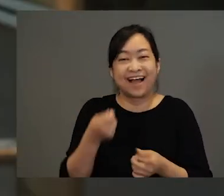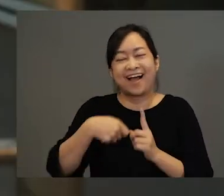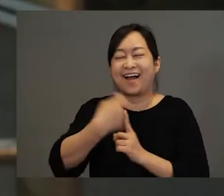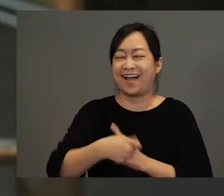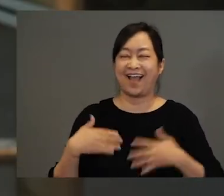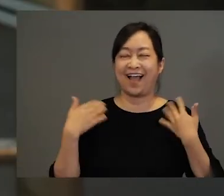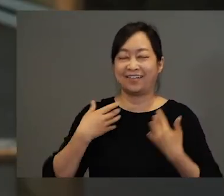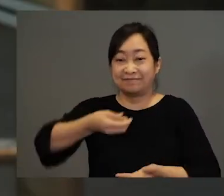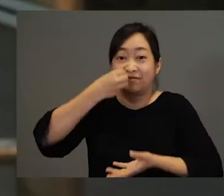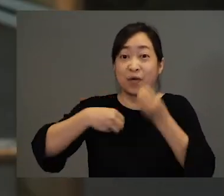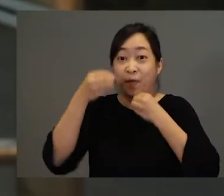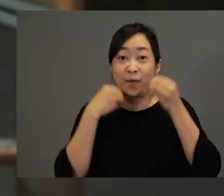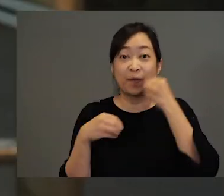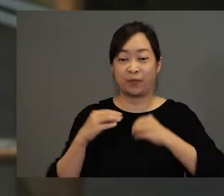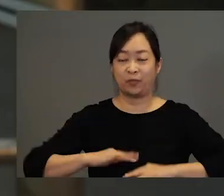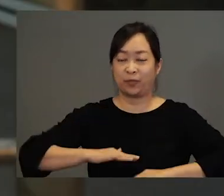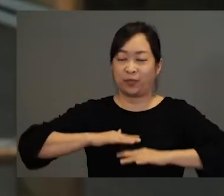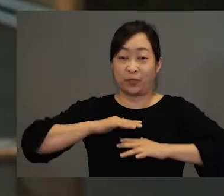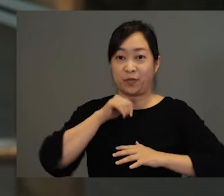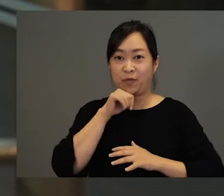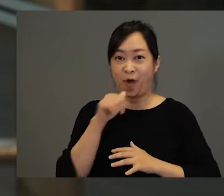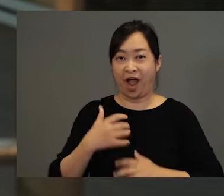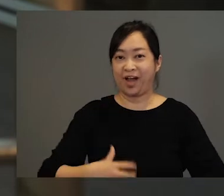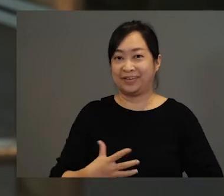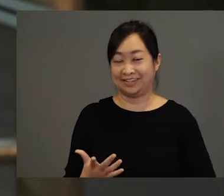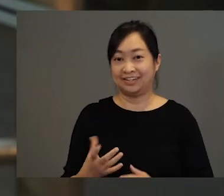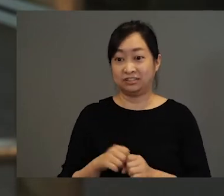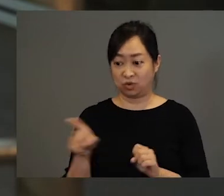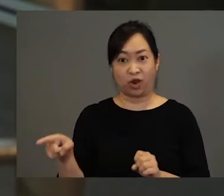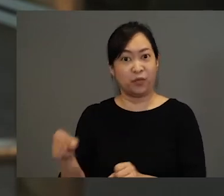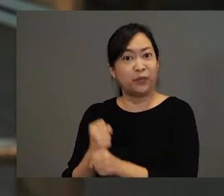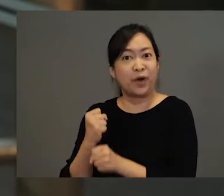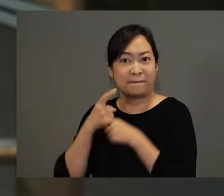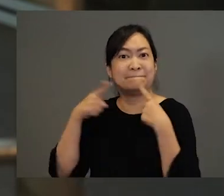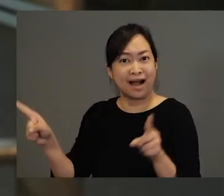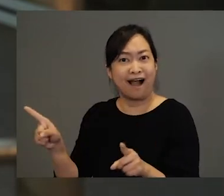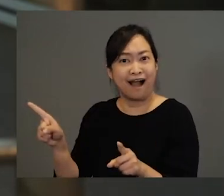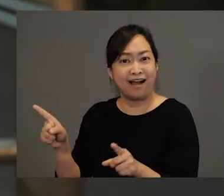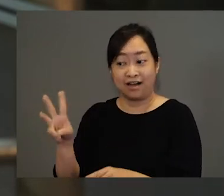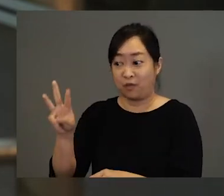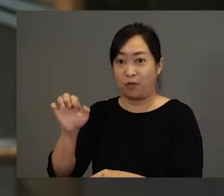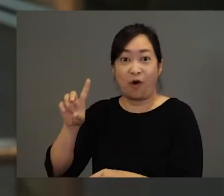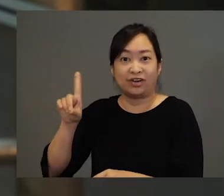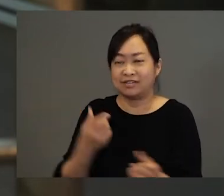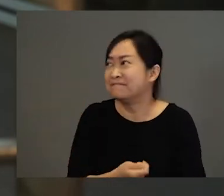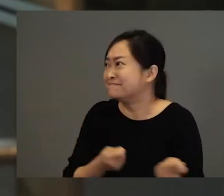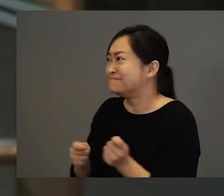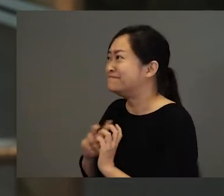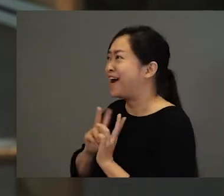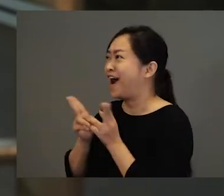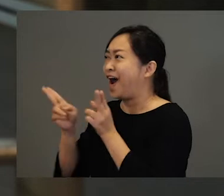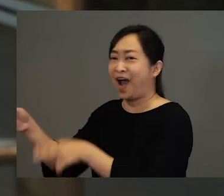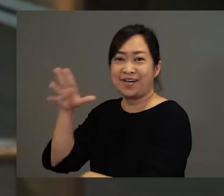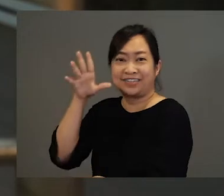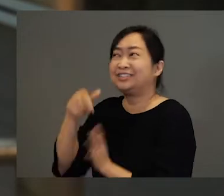bananas and he was no longer hungry. So the magic wand worked. He took that wand and he ran back